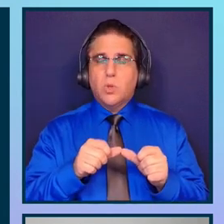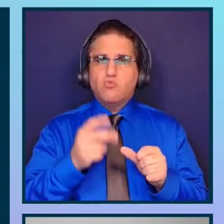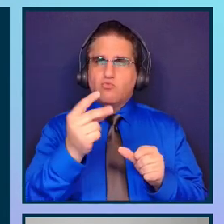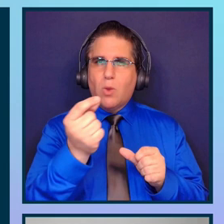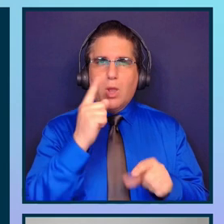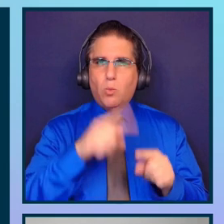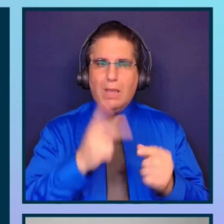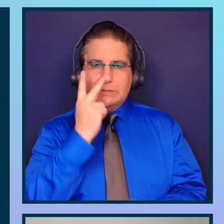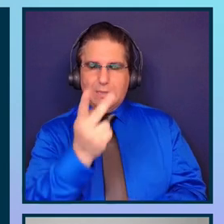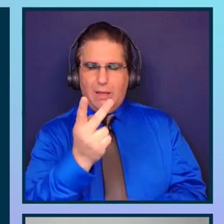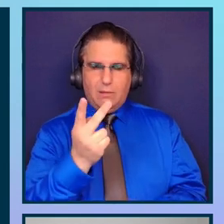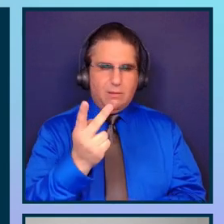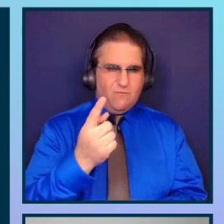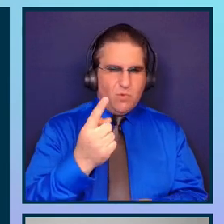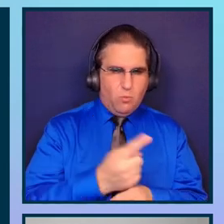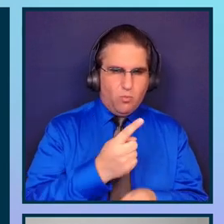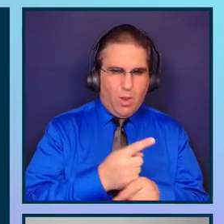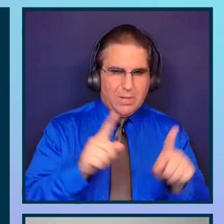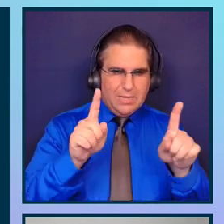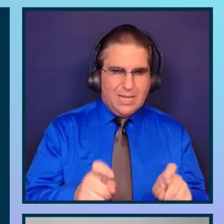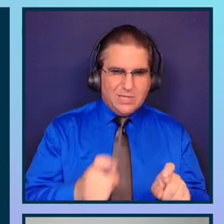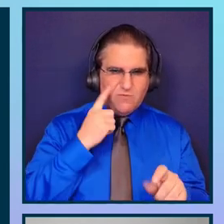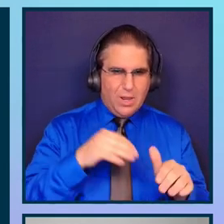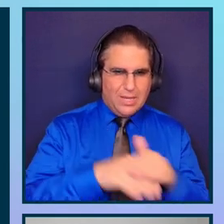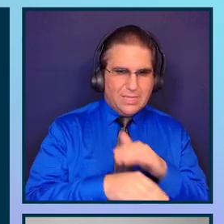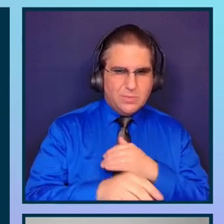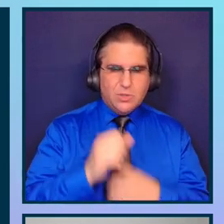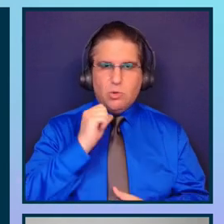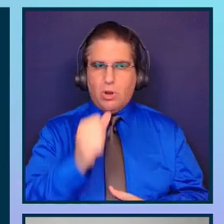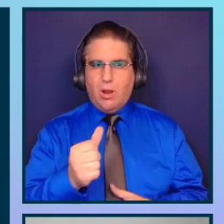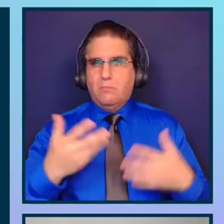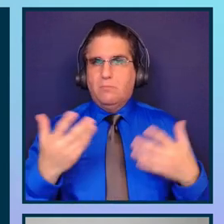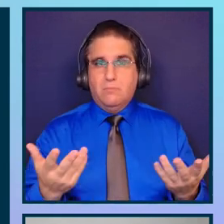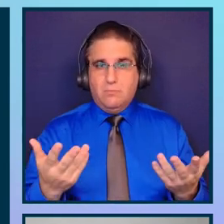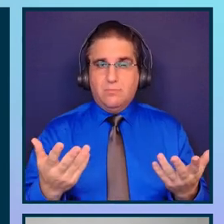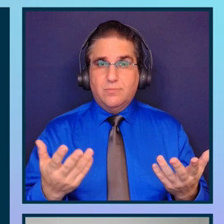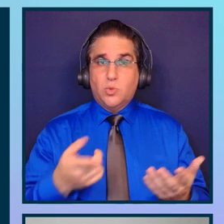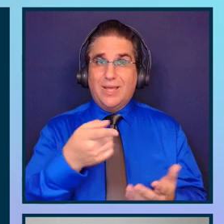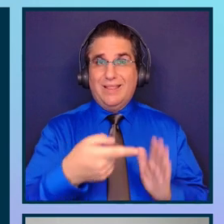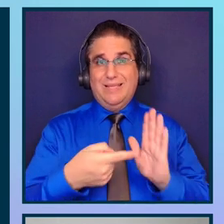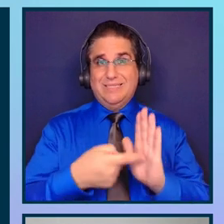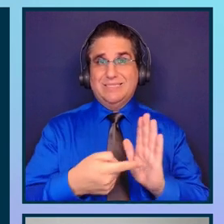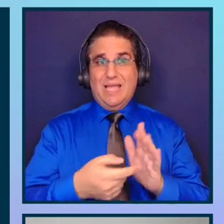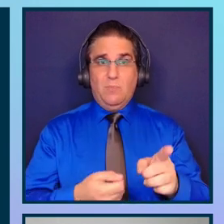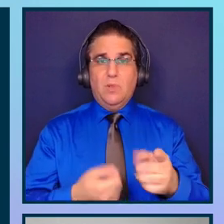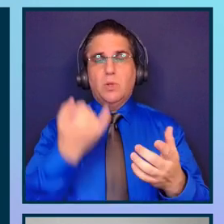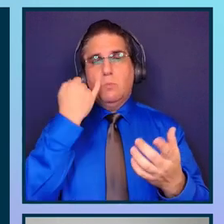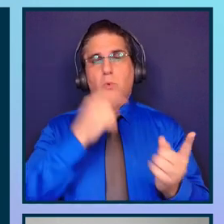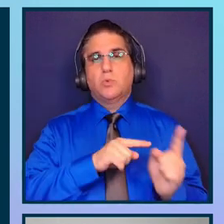has either done or done properly. In this example you are going to your favorite